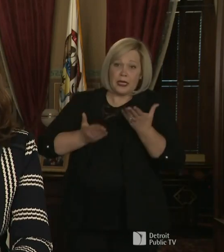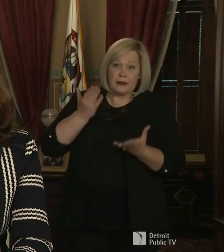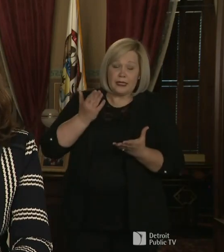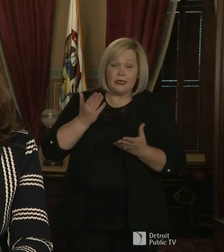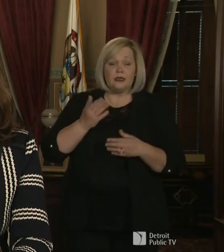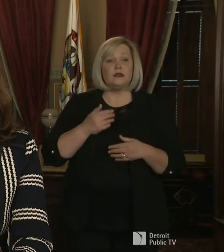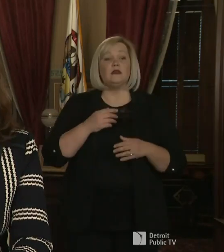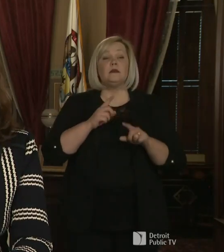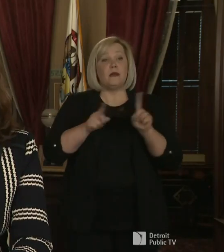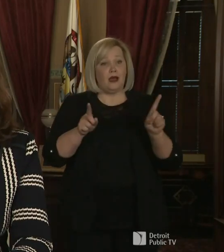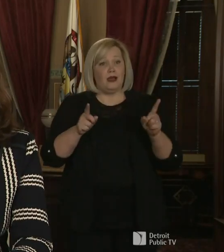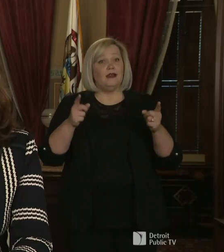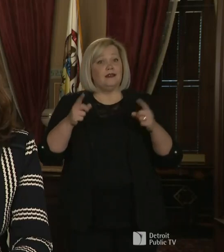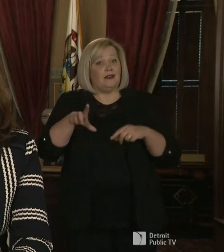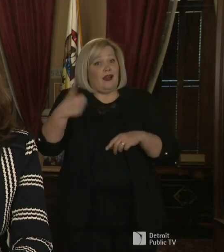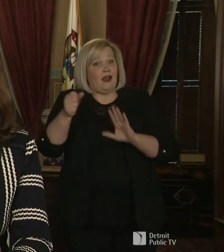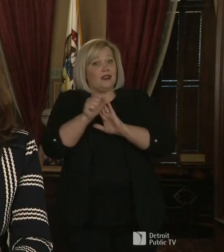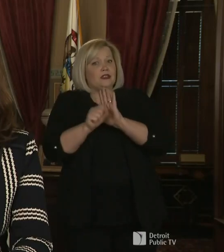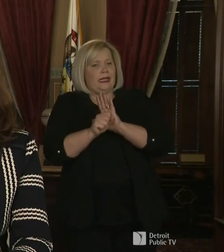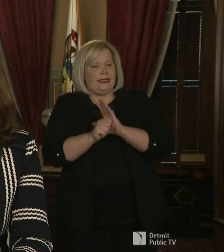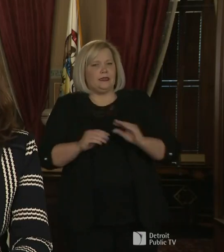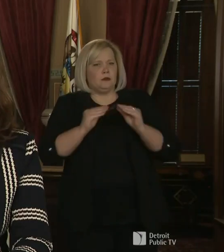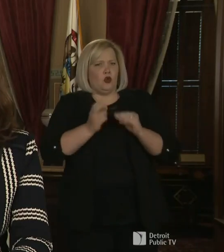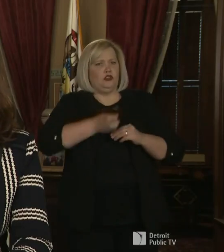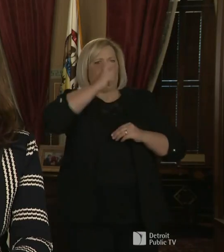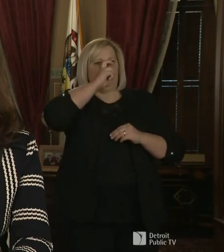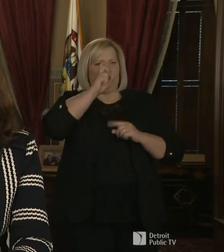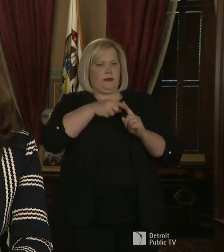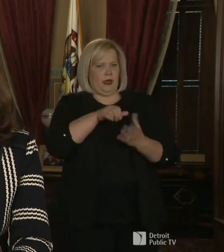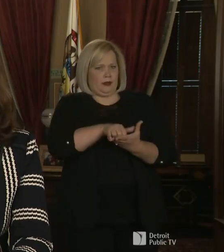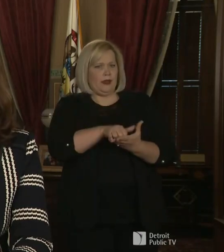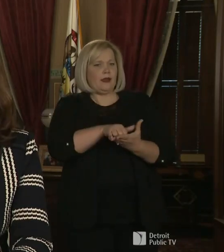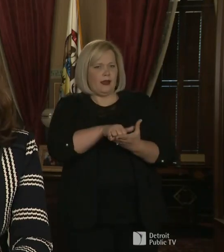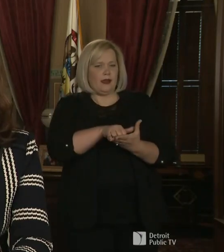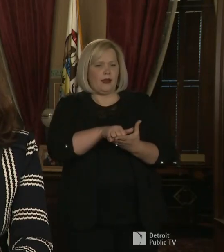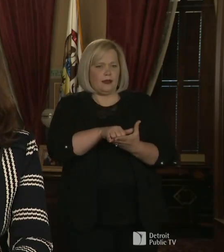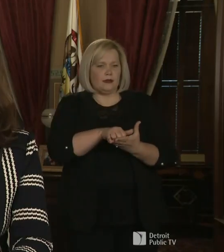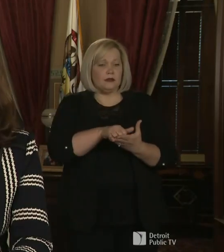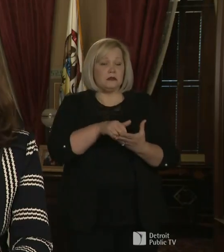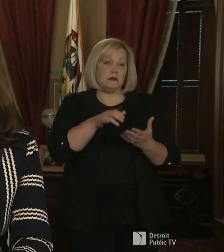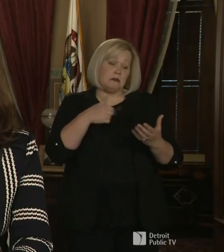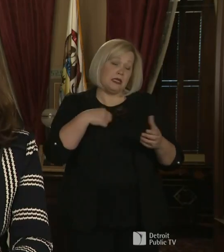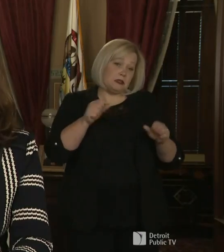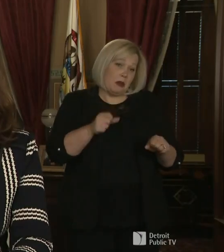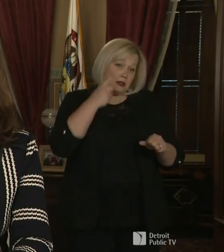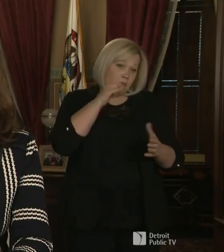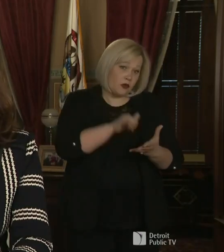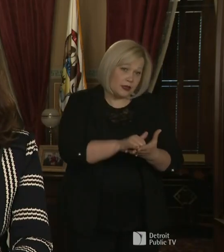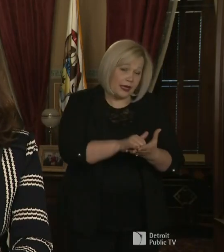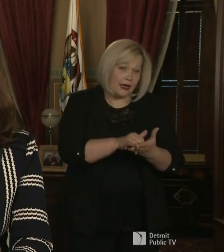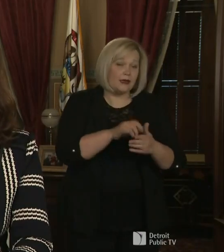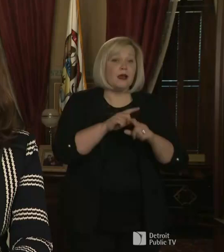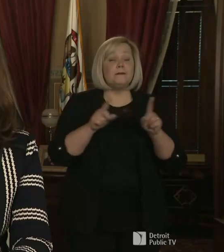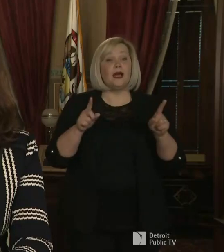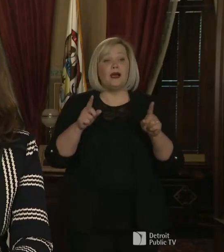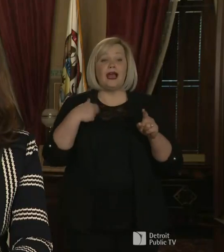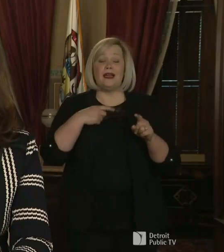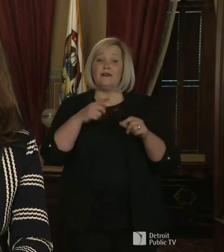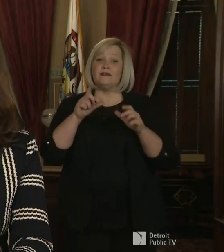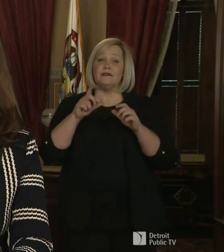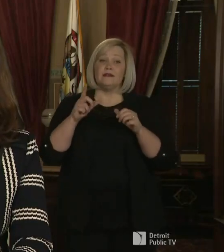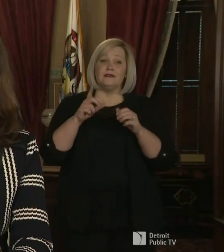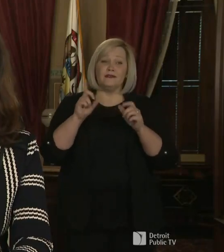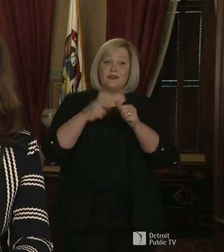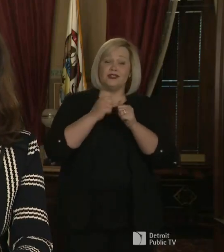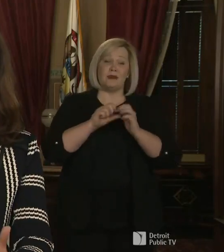other states take some more aggressive measures and that's always possible but what I want to do is applaud the people that are doing the right thing.